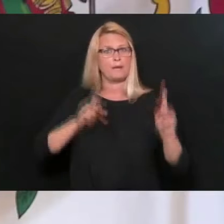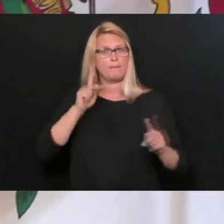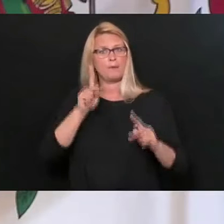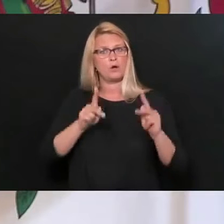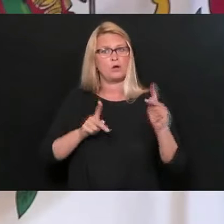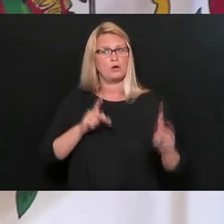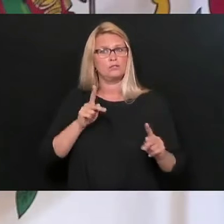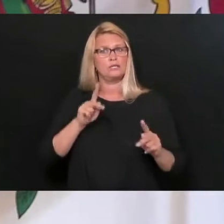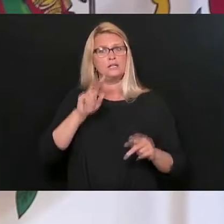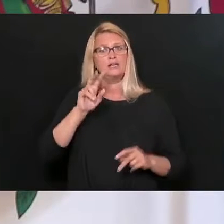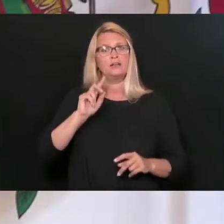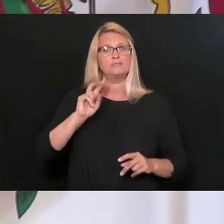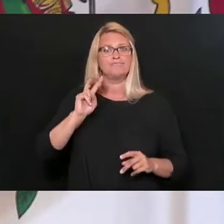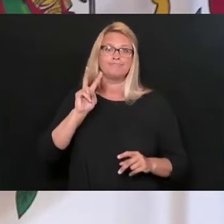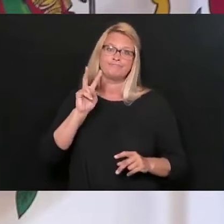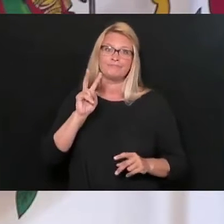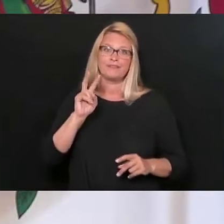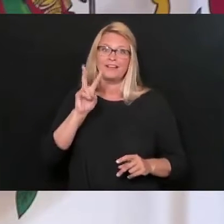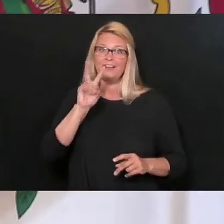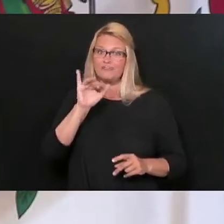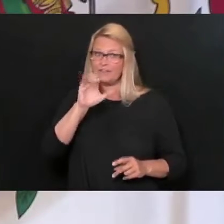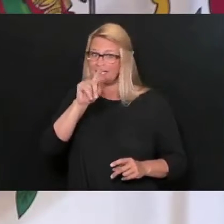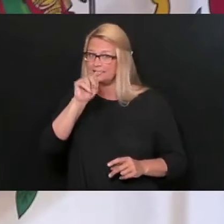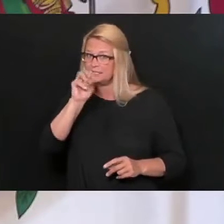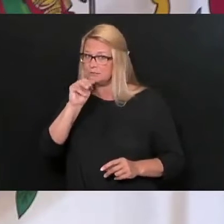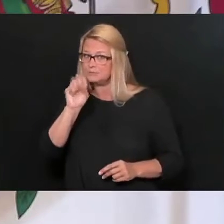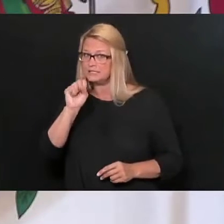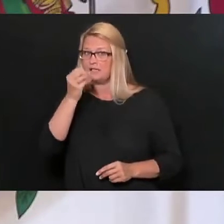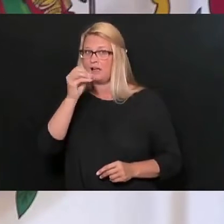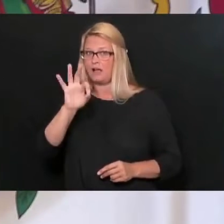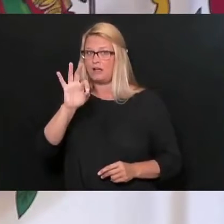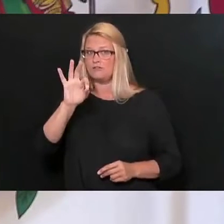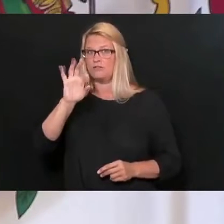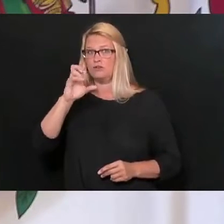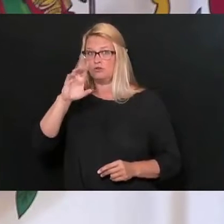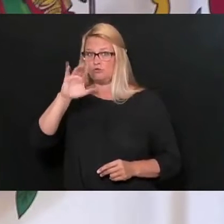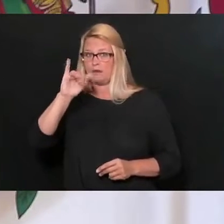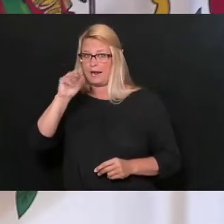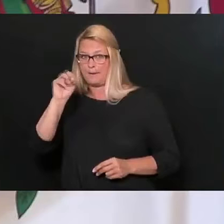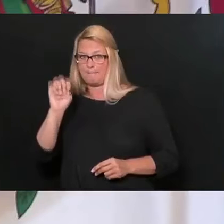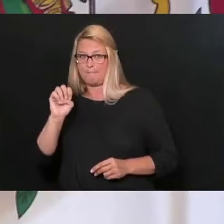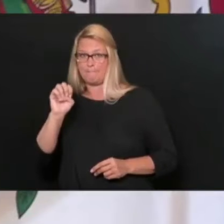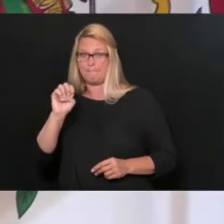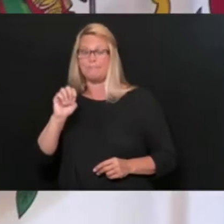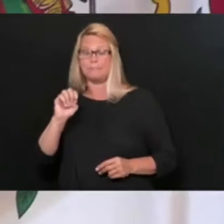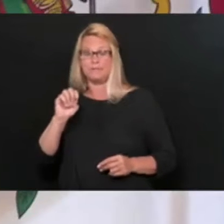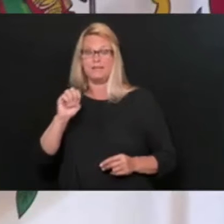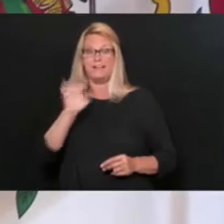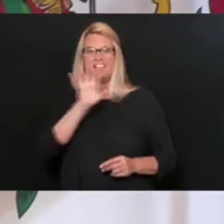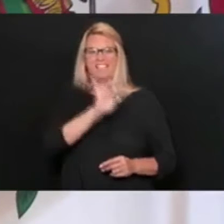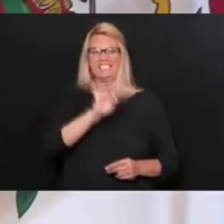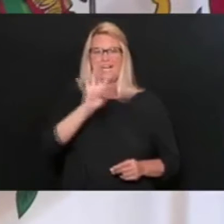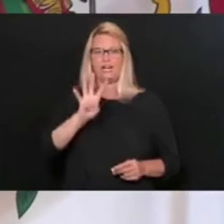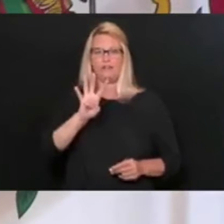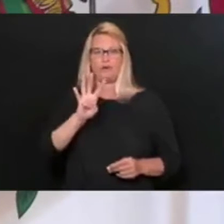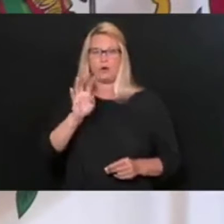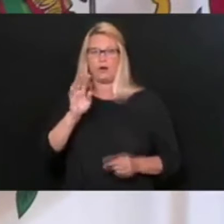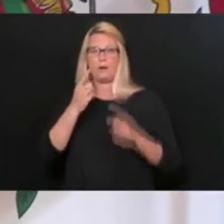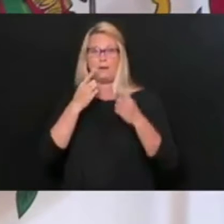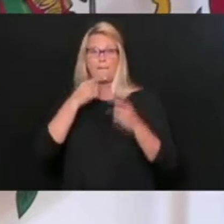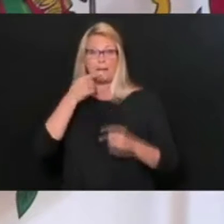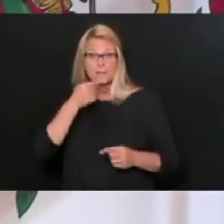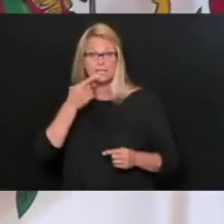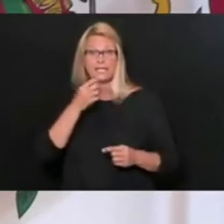And it's a victim assistant grants, you know, to 84 public and private and